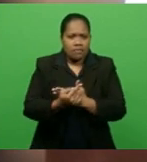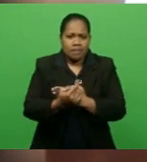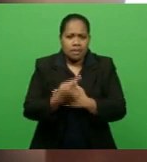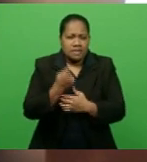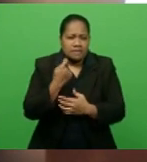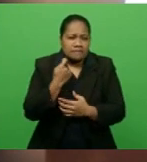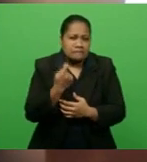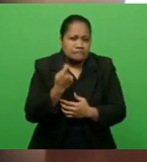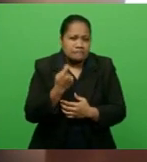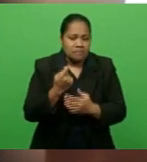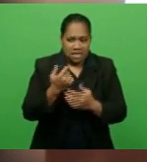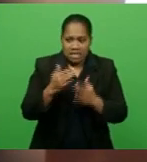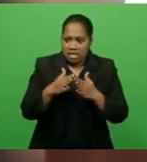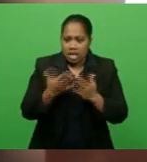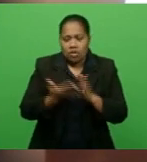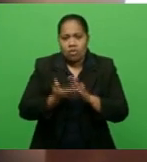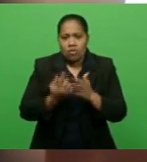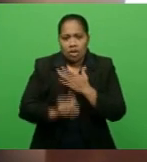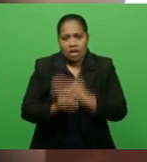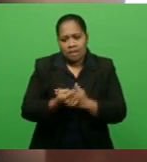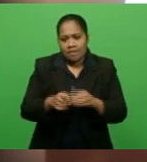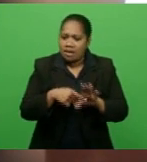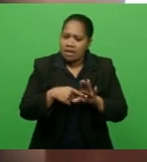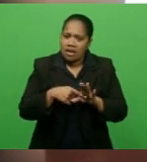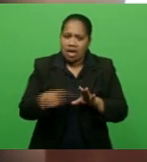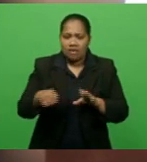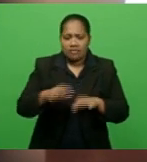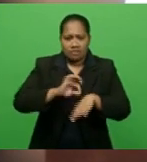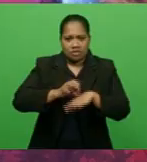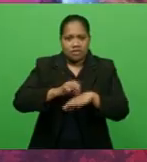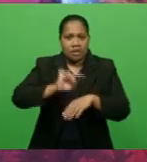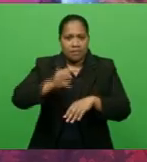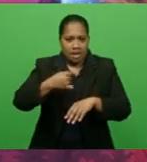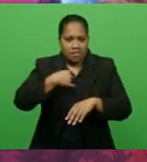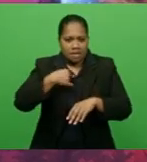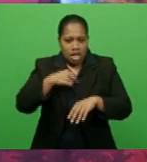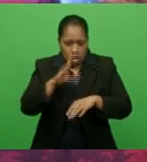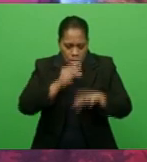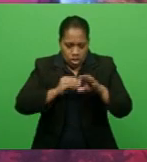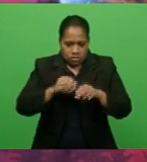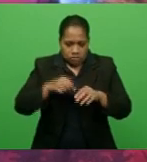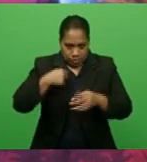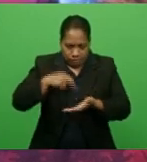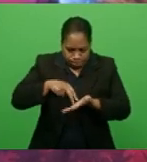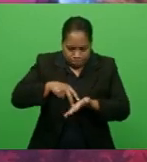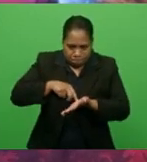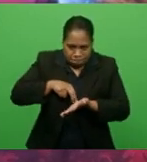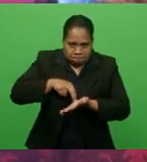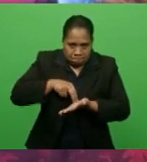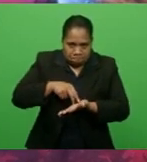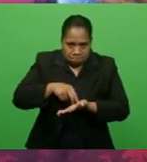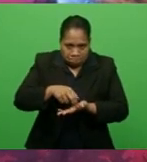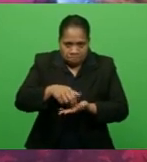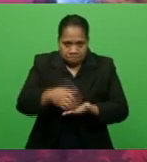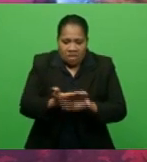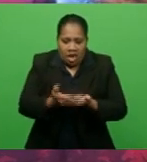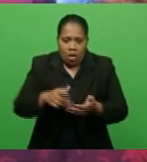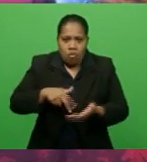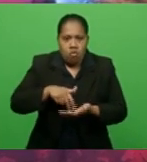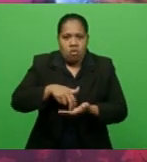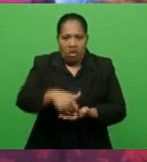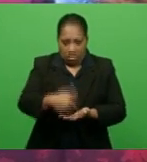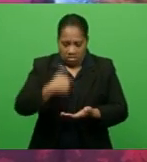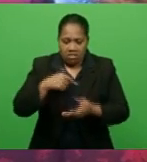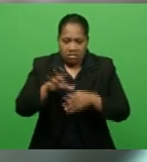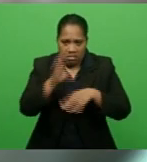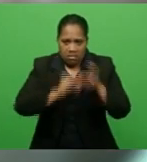I still had to learn how to walk and be strong and develop my strength. Powell's hope is that no one in Fiji ever has to go through